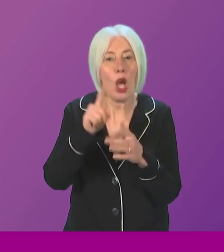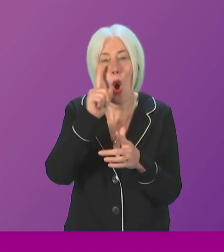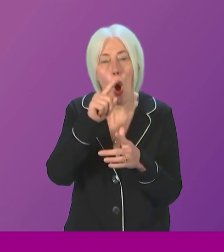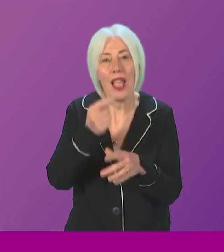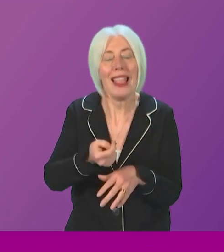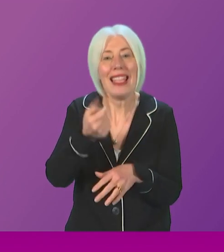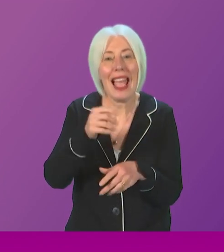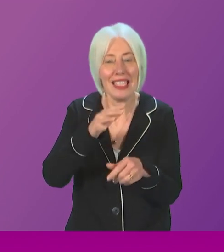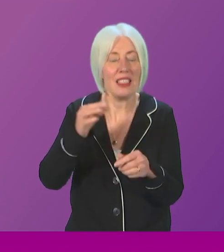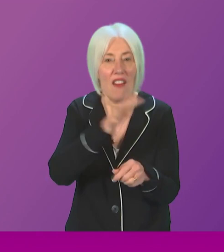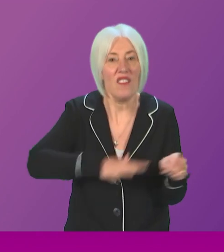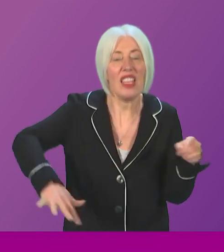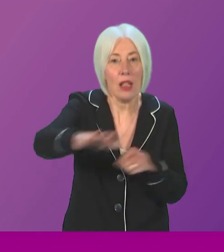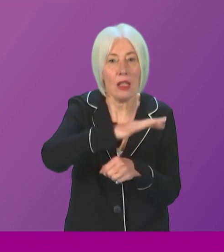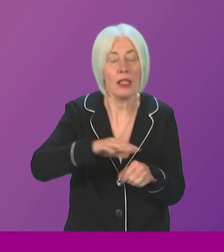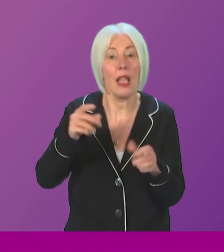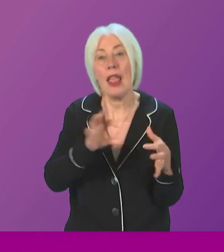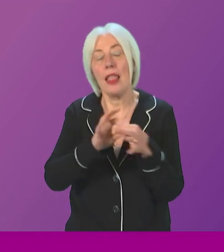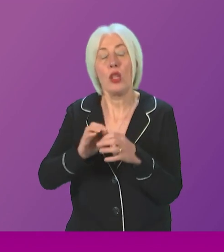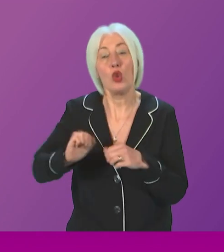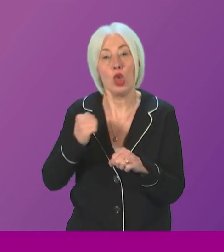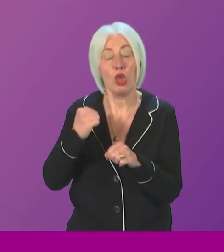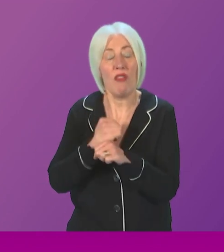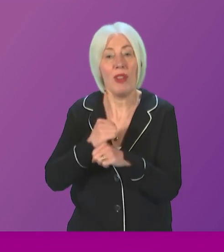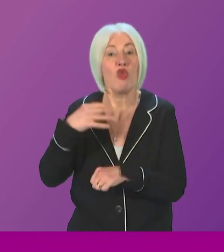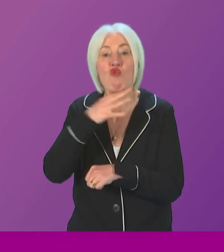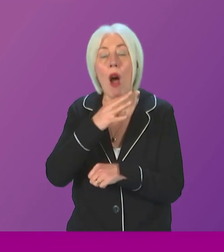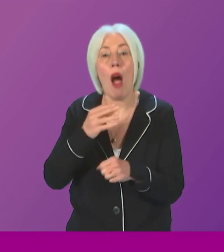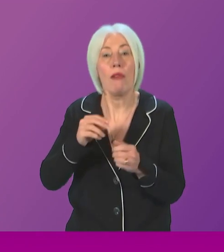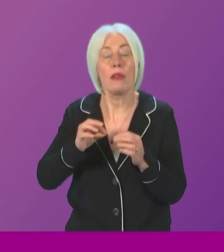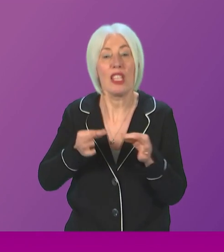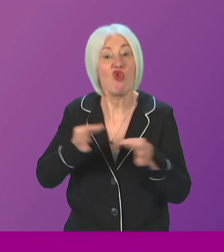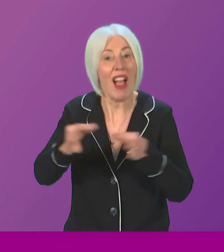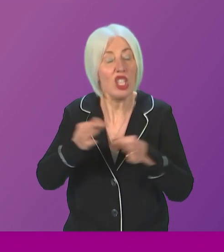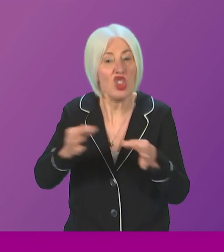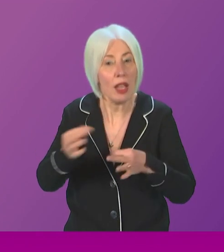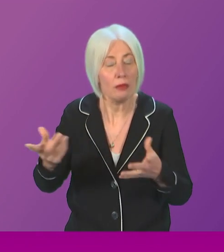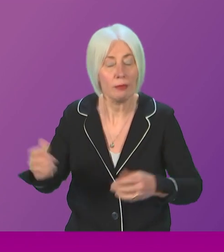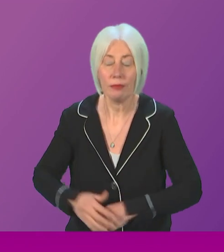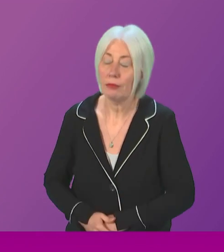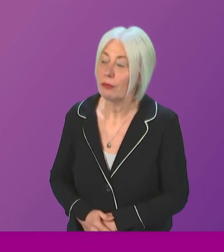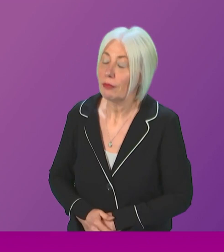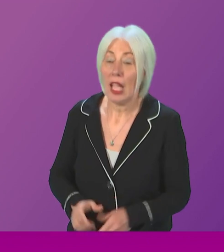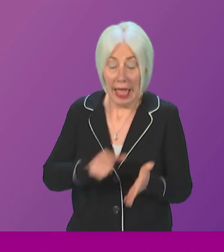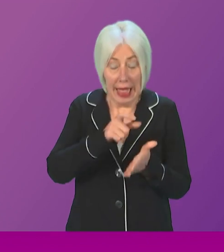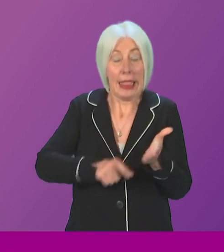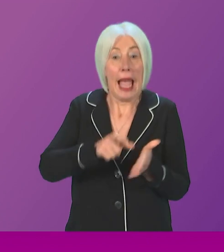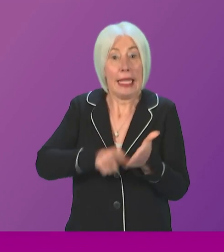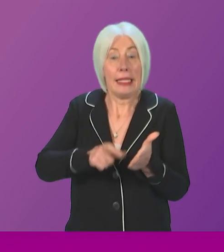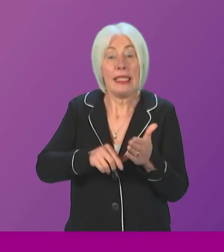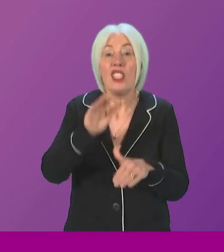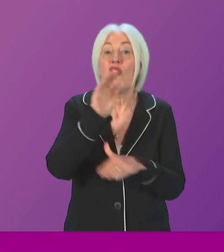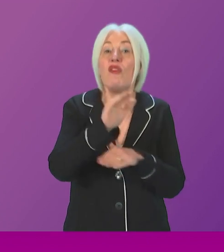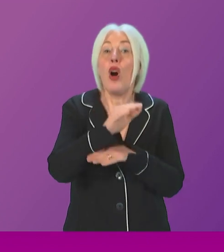Government's draft energy strategy and just transition plan. First Minister. Licensing, exploration and production of the offshore